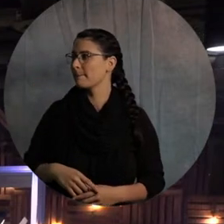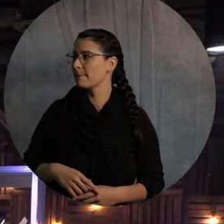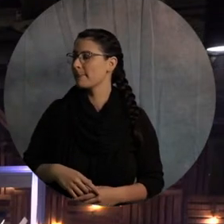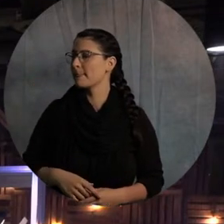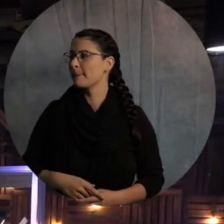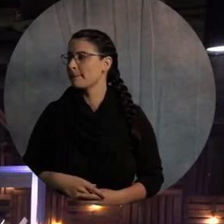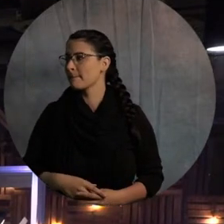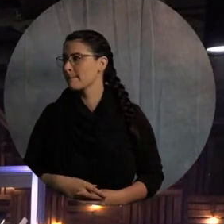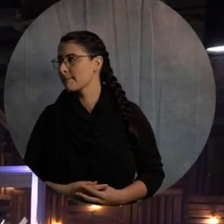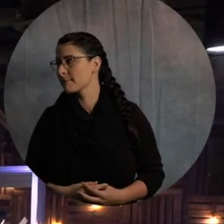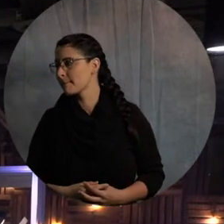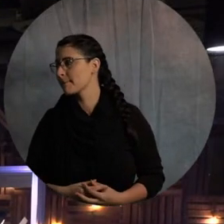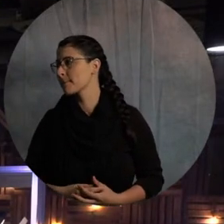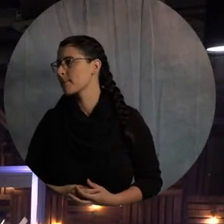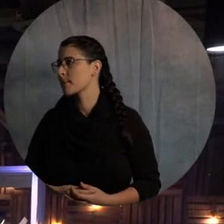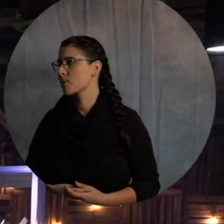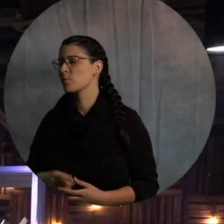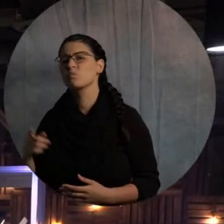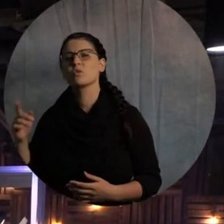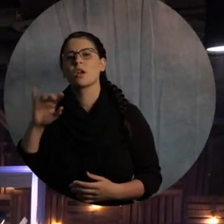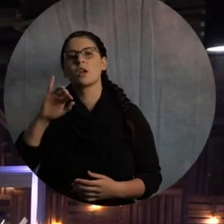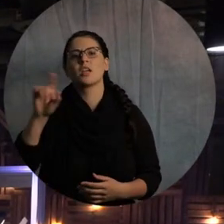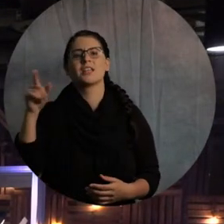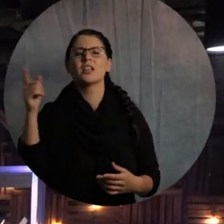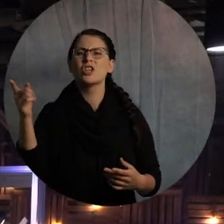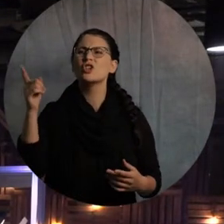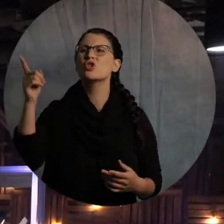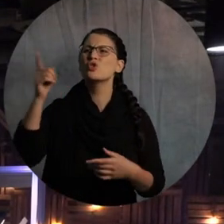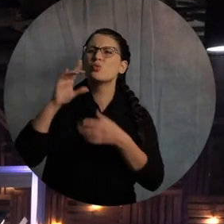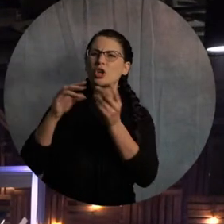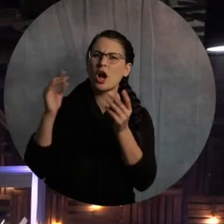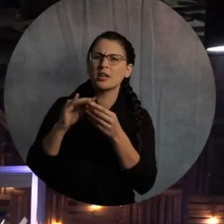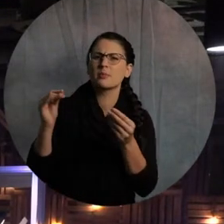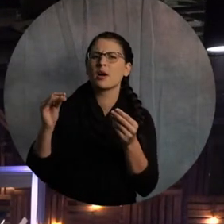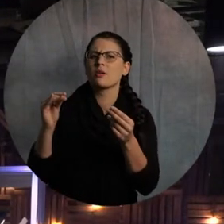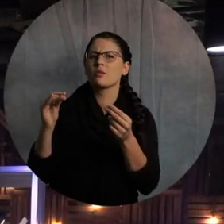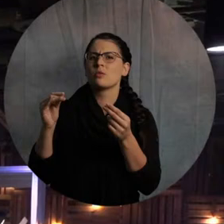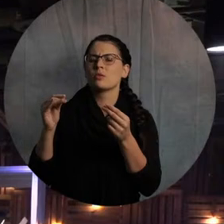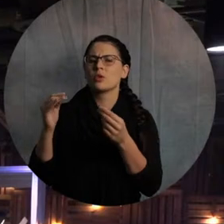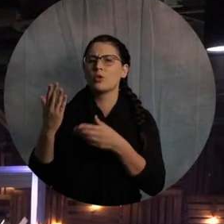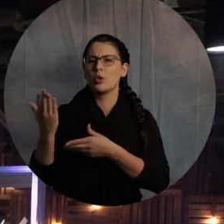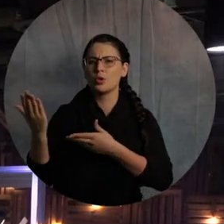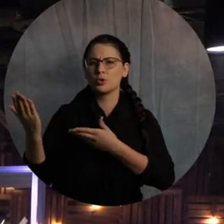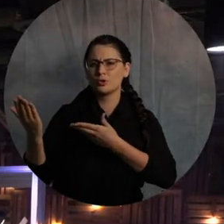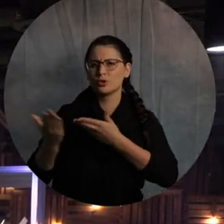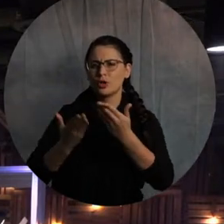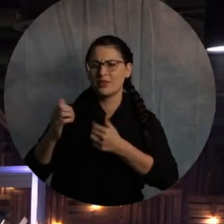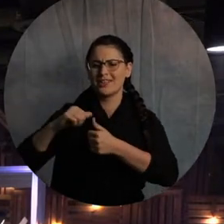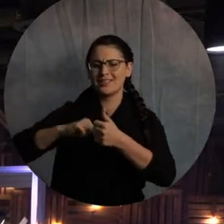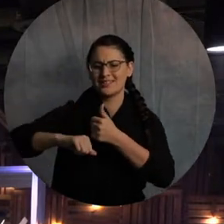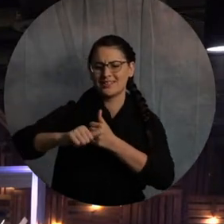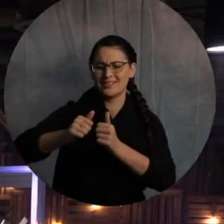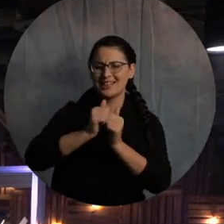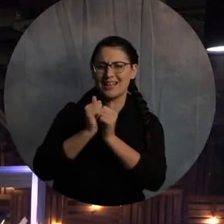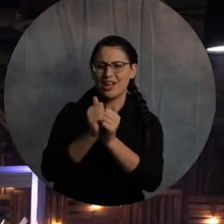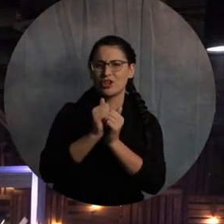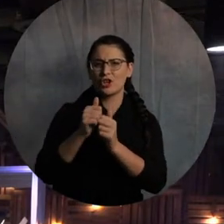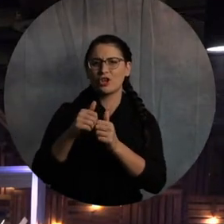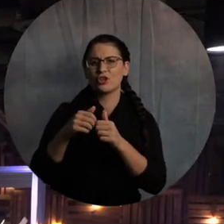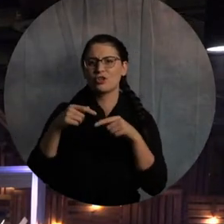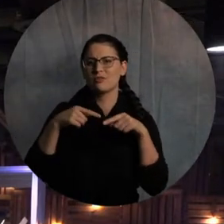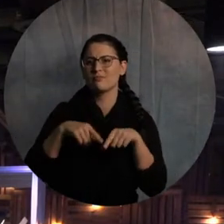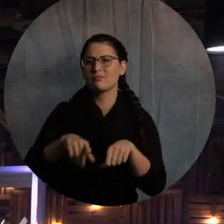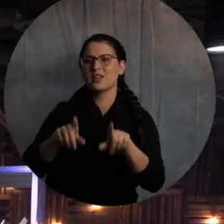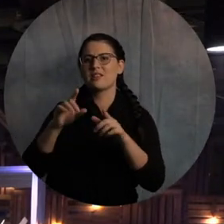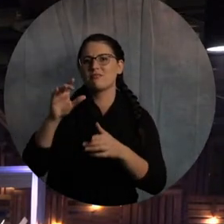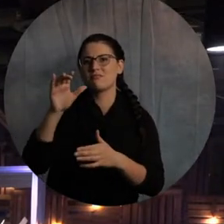You were talking about serving together in marriage. And a lot of times, we think of dating in, like, an entertainment context. Like, what can we do to